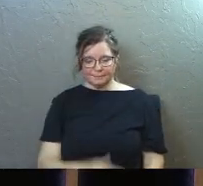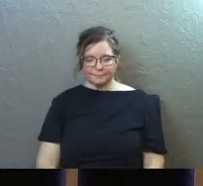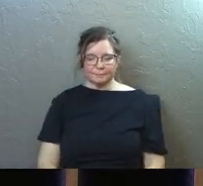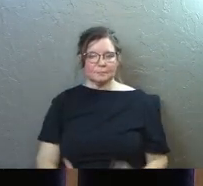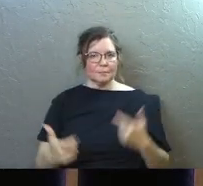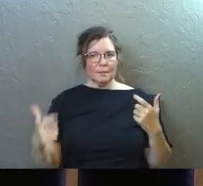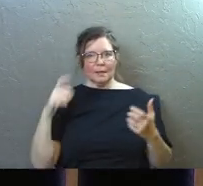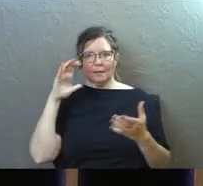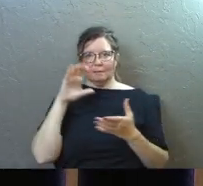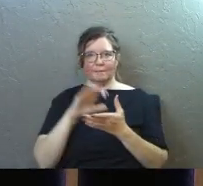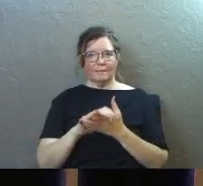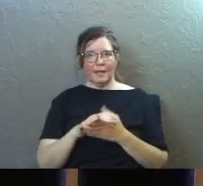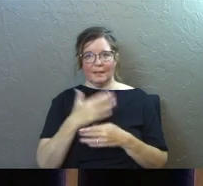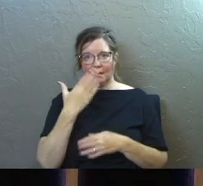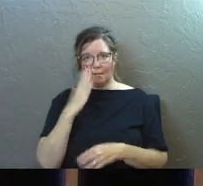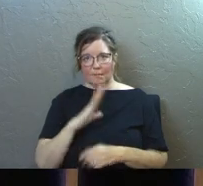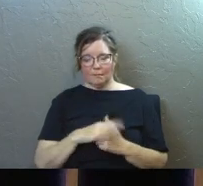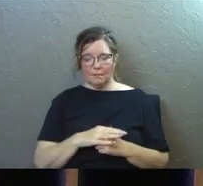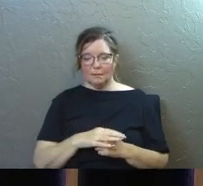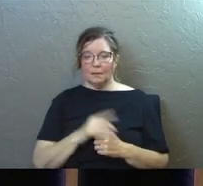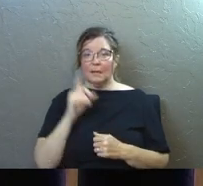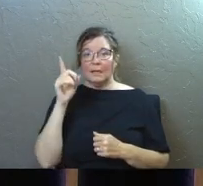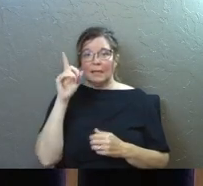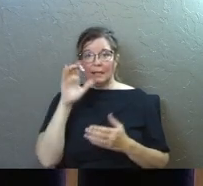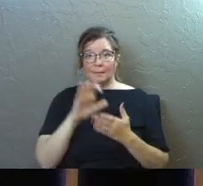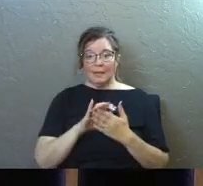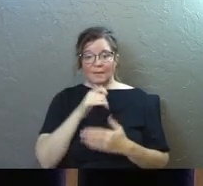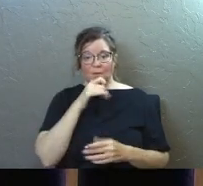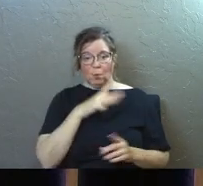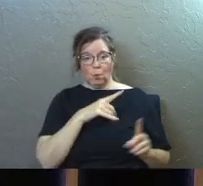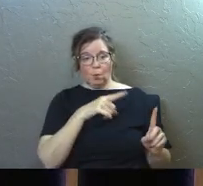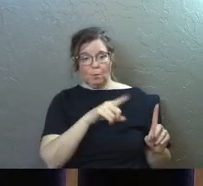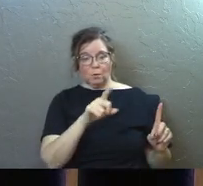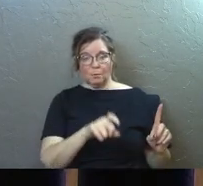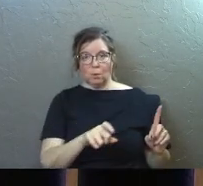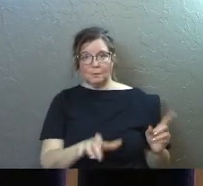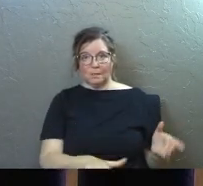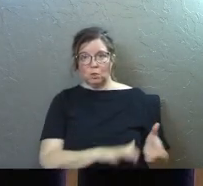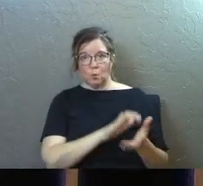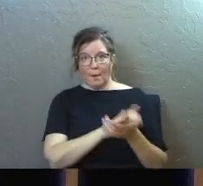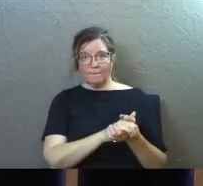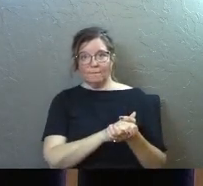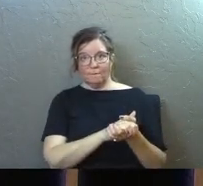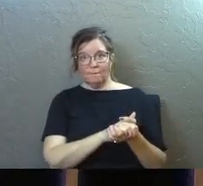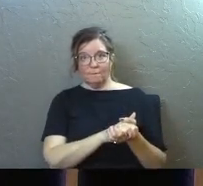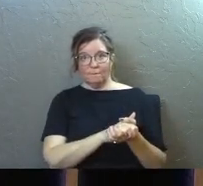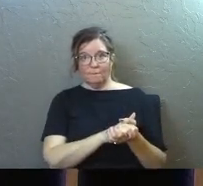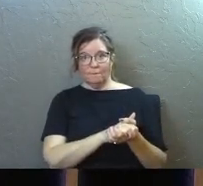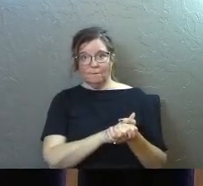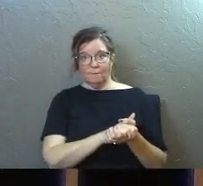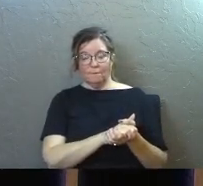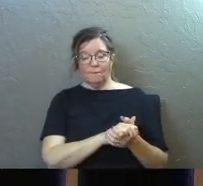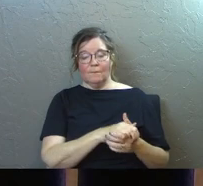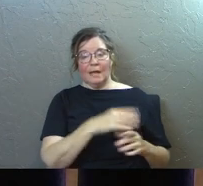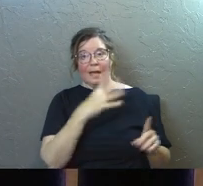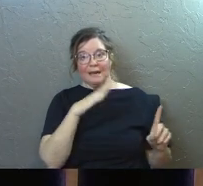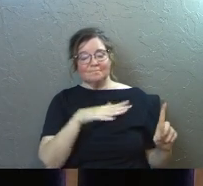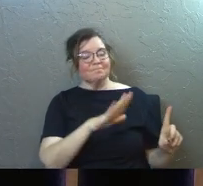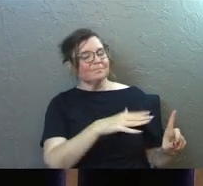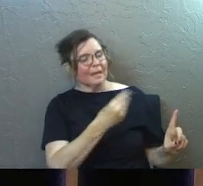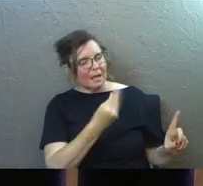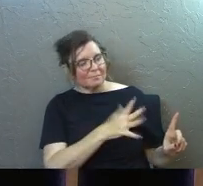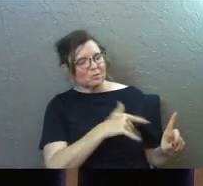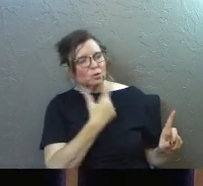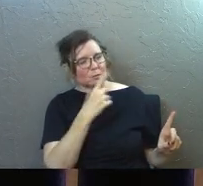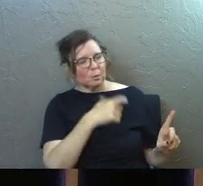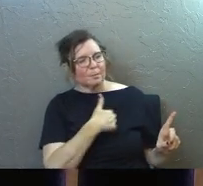big faith in God. And he believed this woman over here was supposed to be his wife. And he told her so.